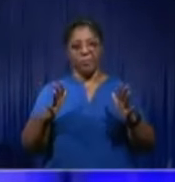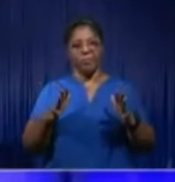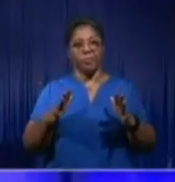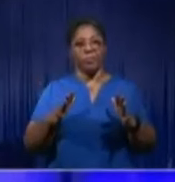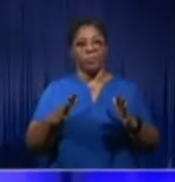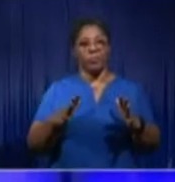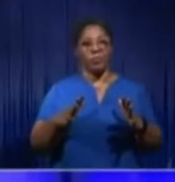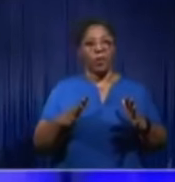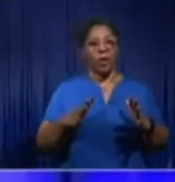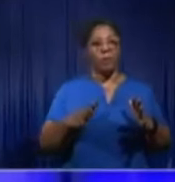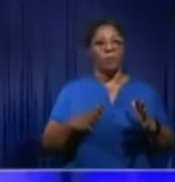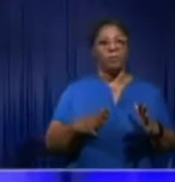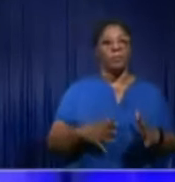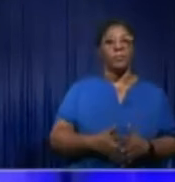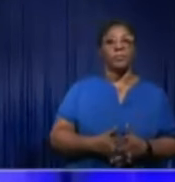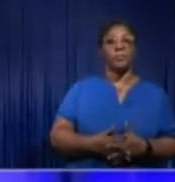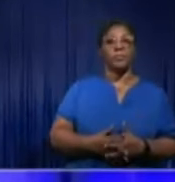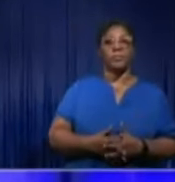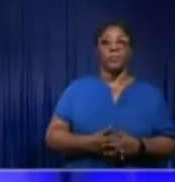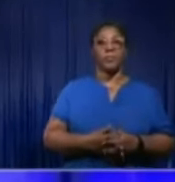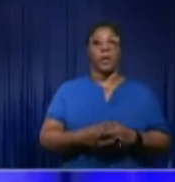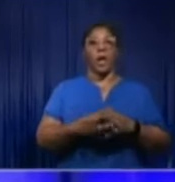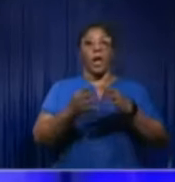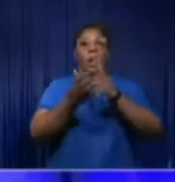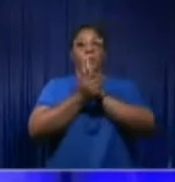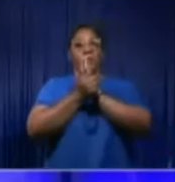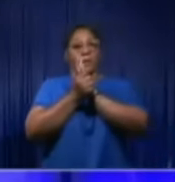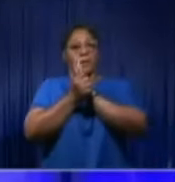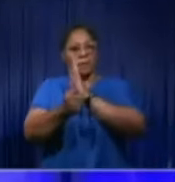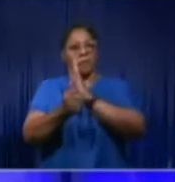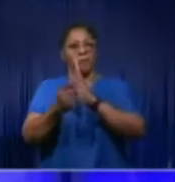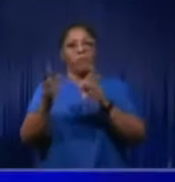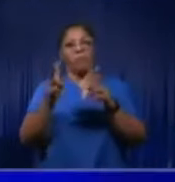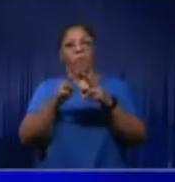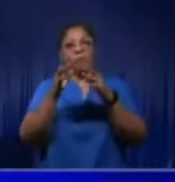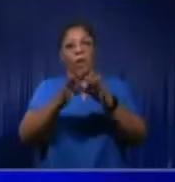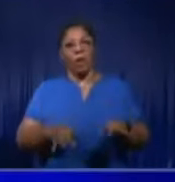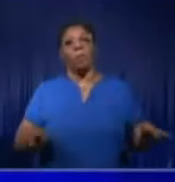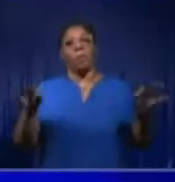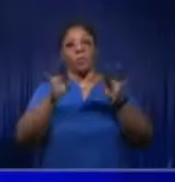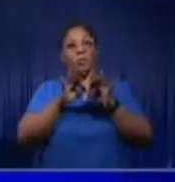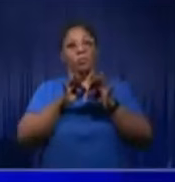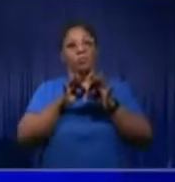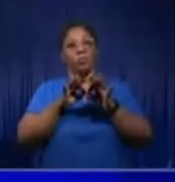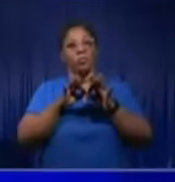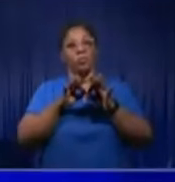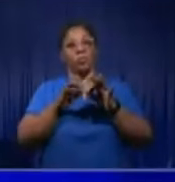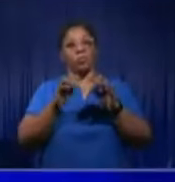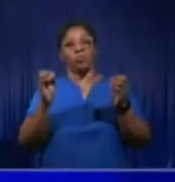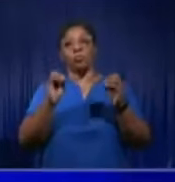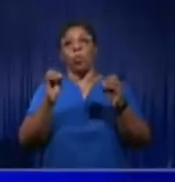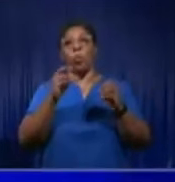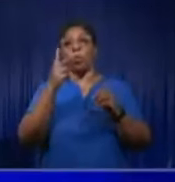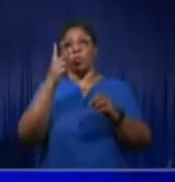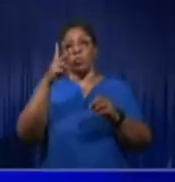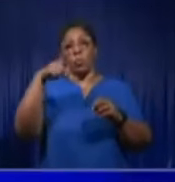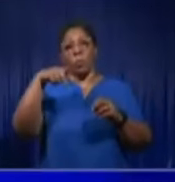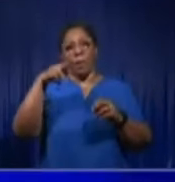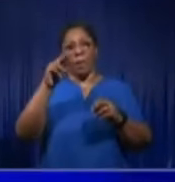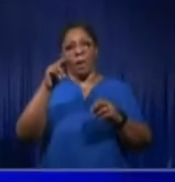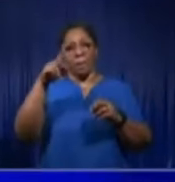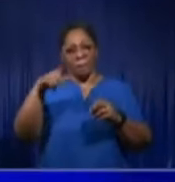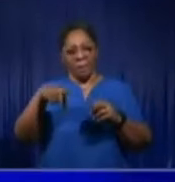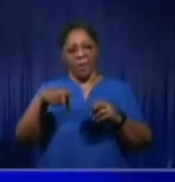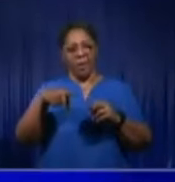a real, clarify a point that was made by my colleague. No two PNP councillors deserted the council. That's not true.